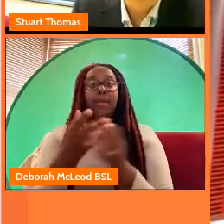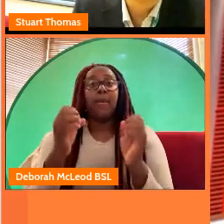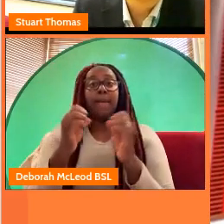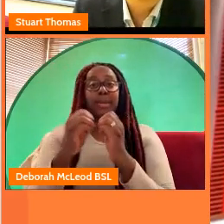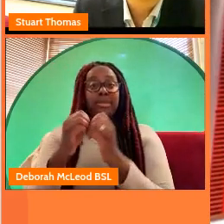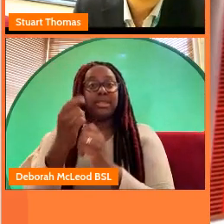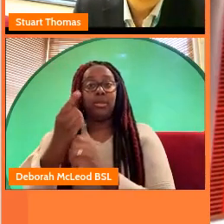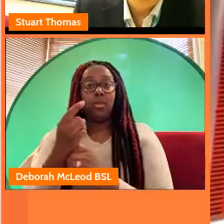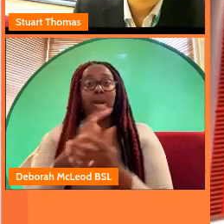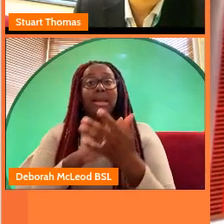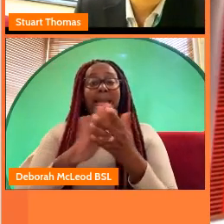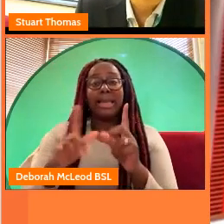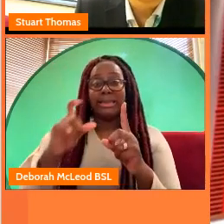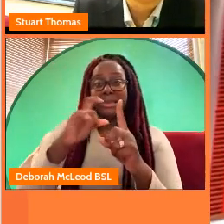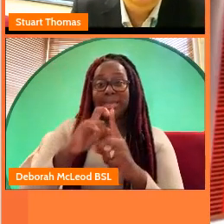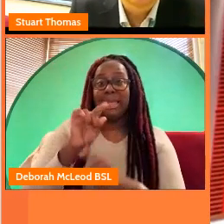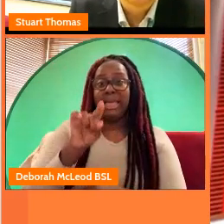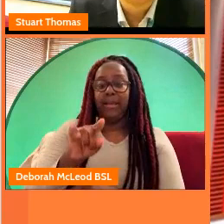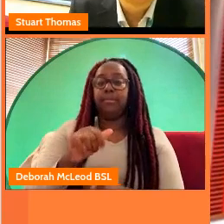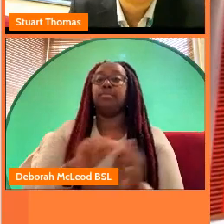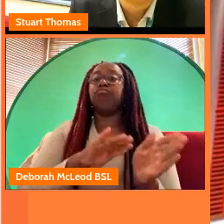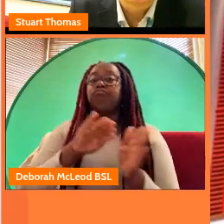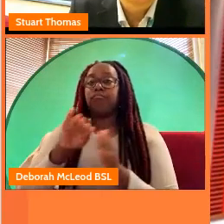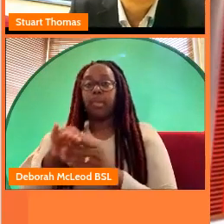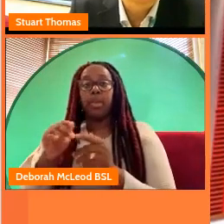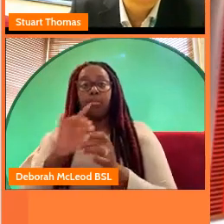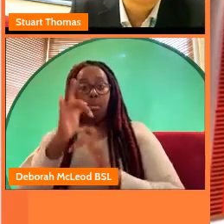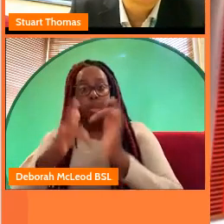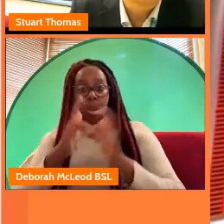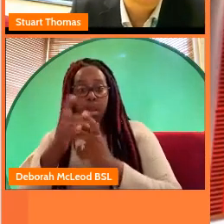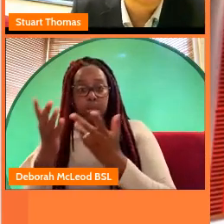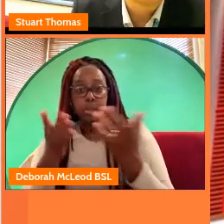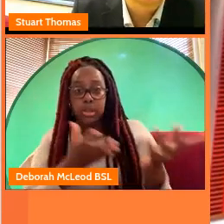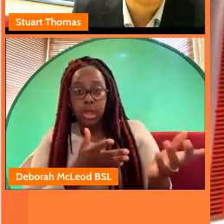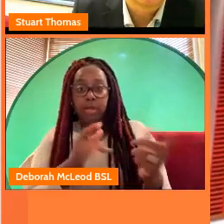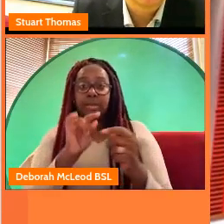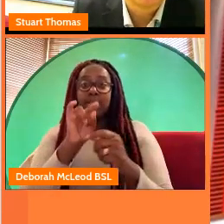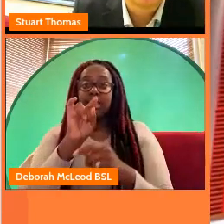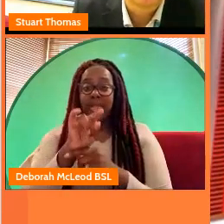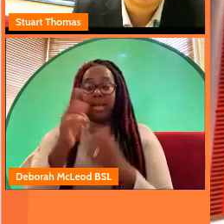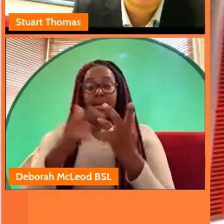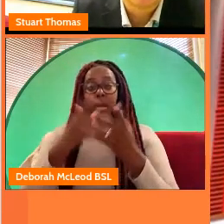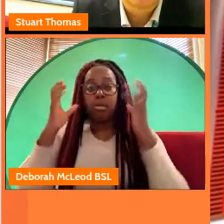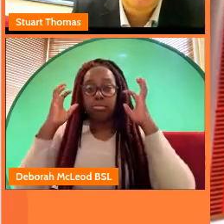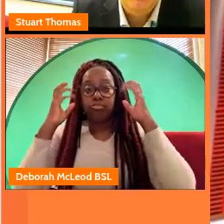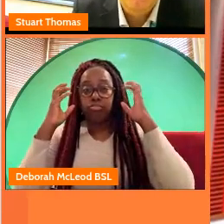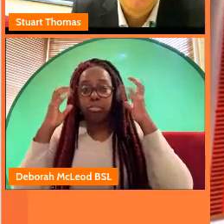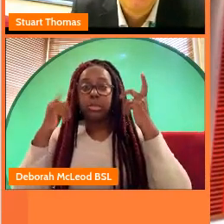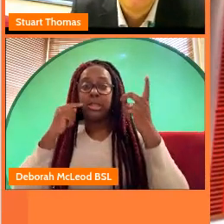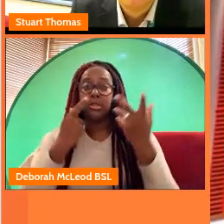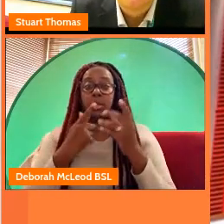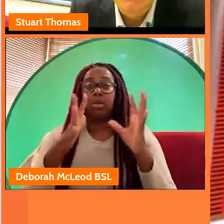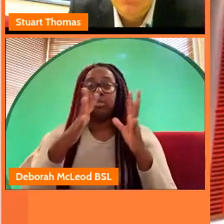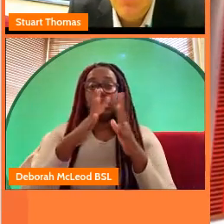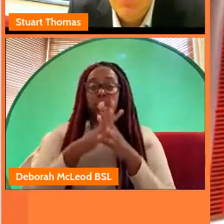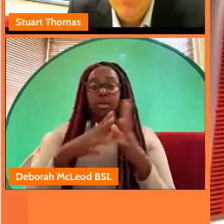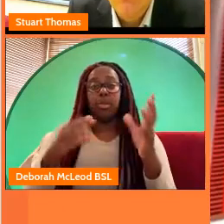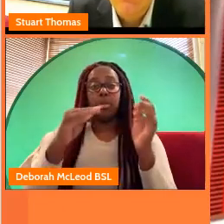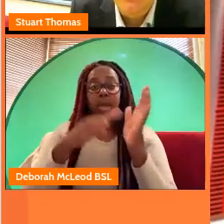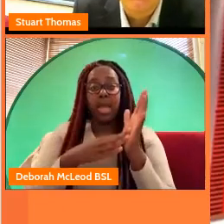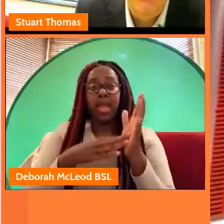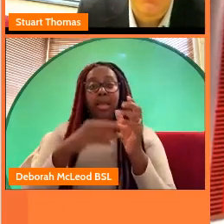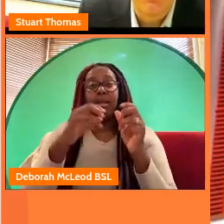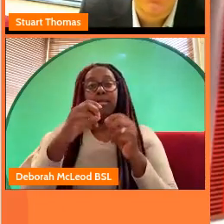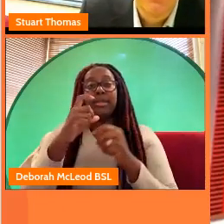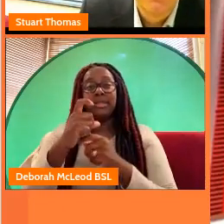regional television we've also got our online services and we've got our linear radio services so that's bbc radio wm cwr